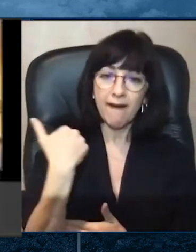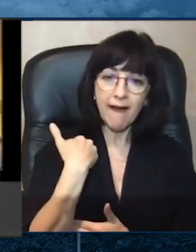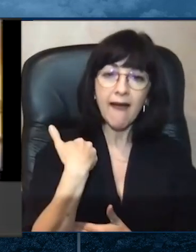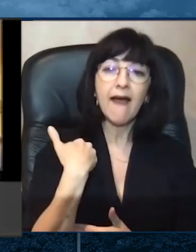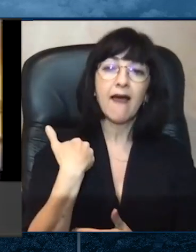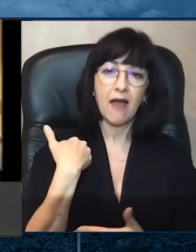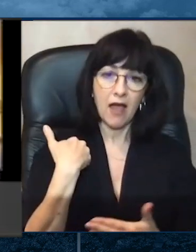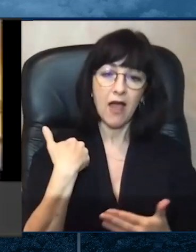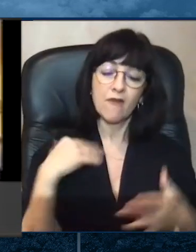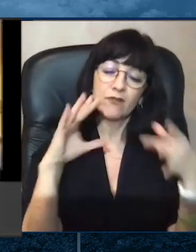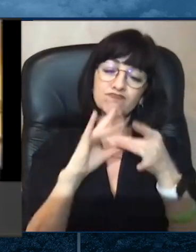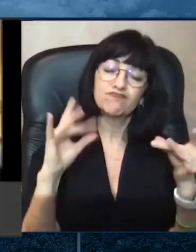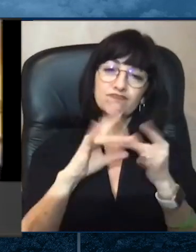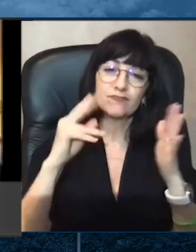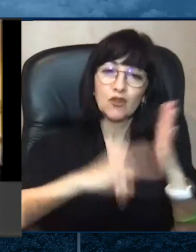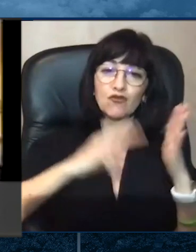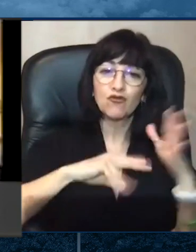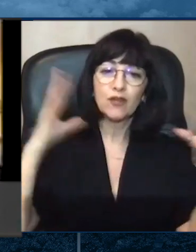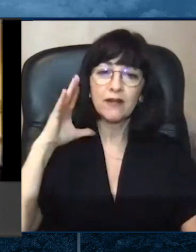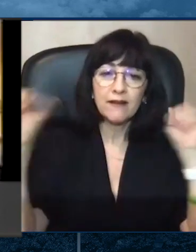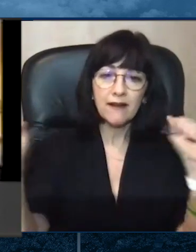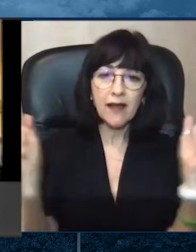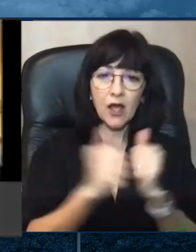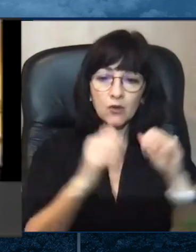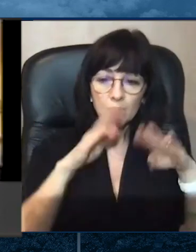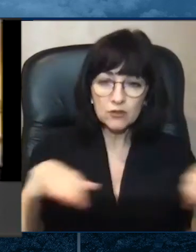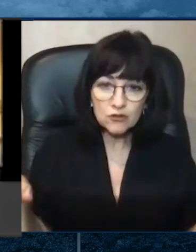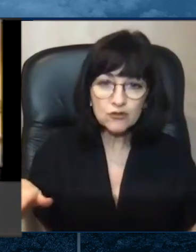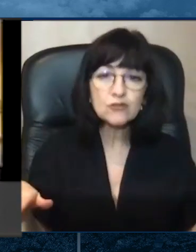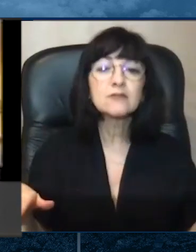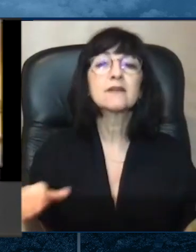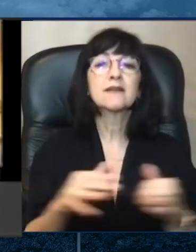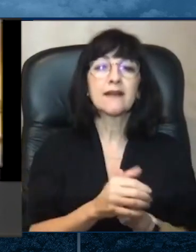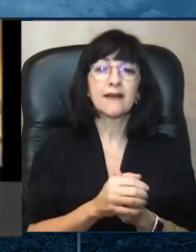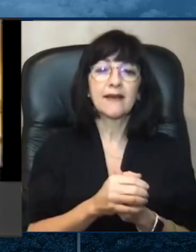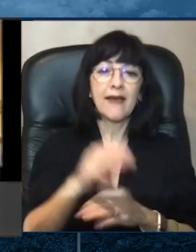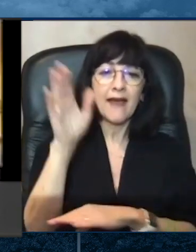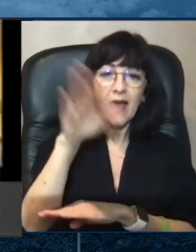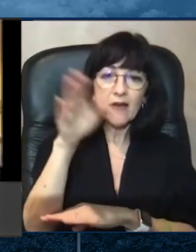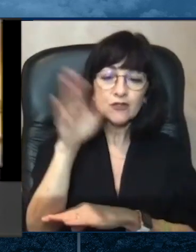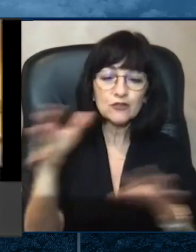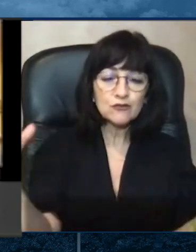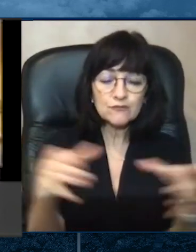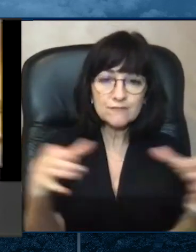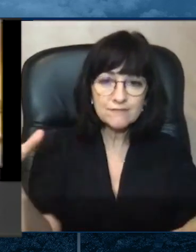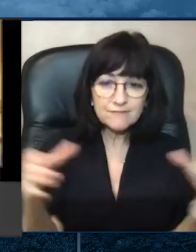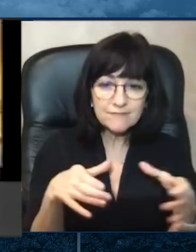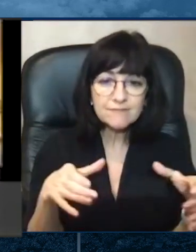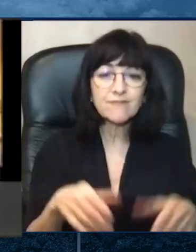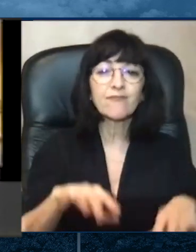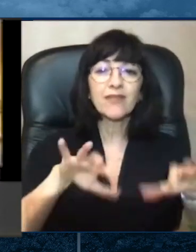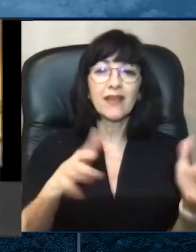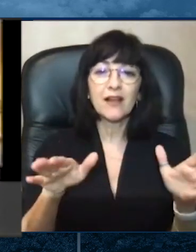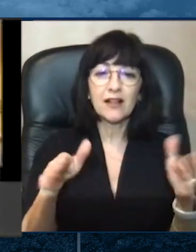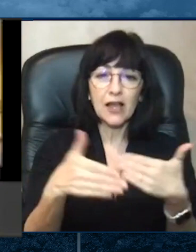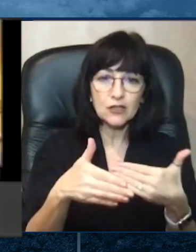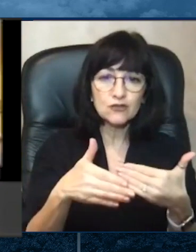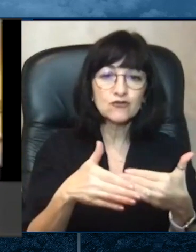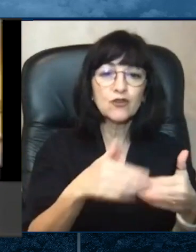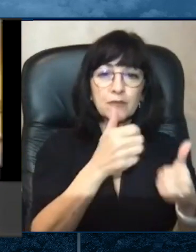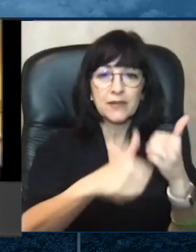and afternoon meetings each day to each classroom's Facebook group.